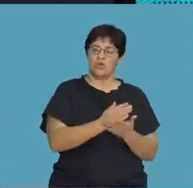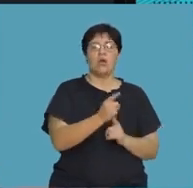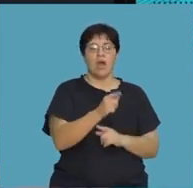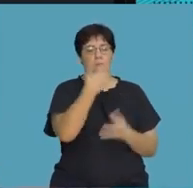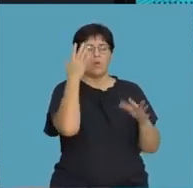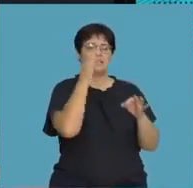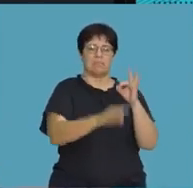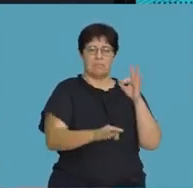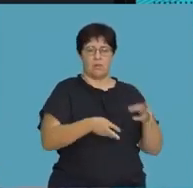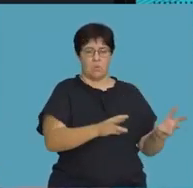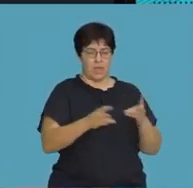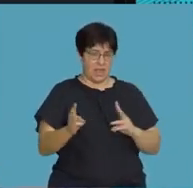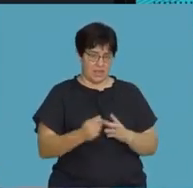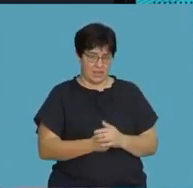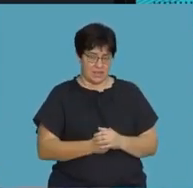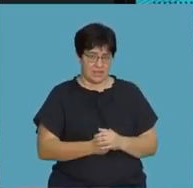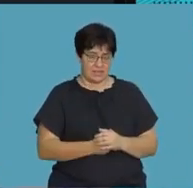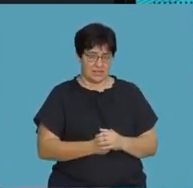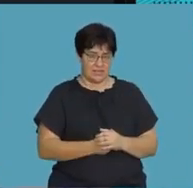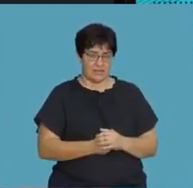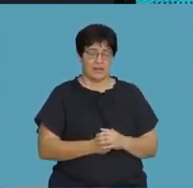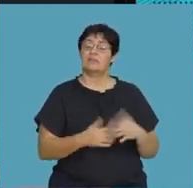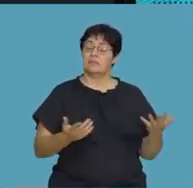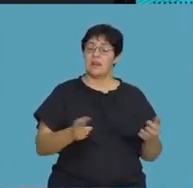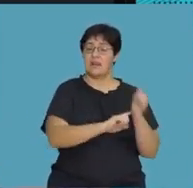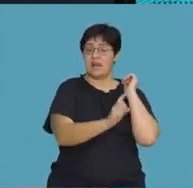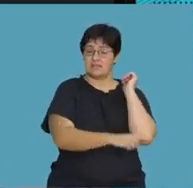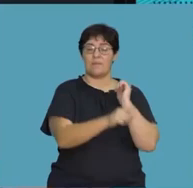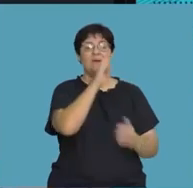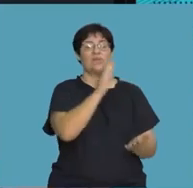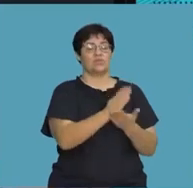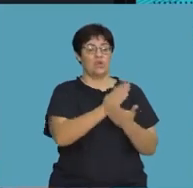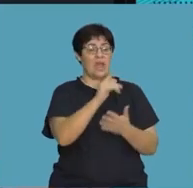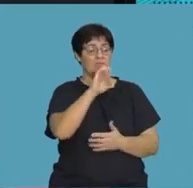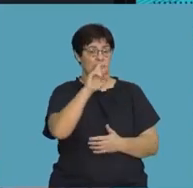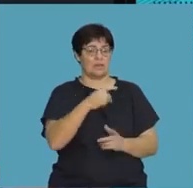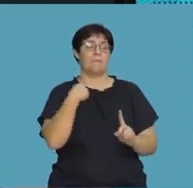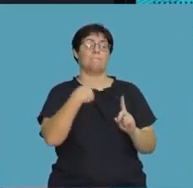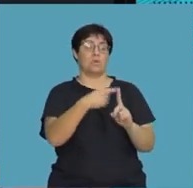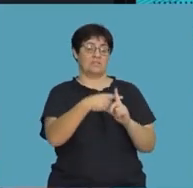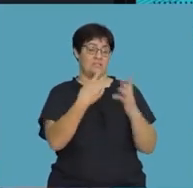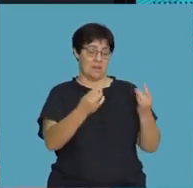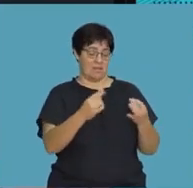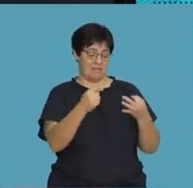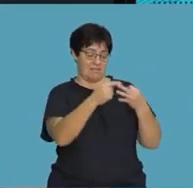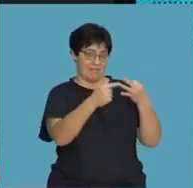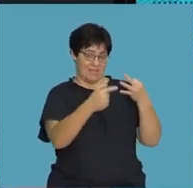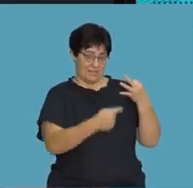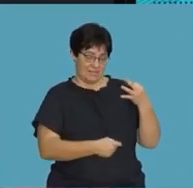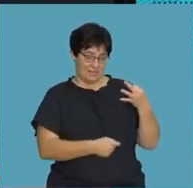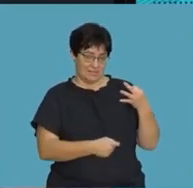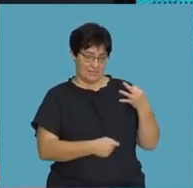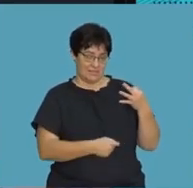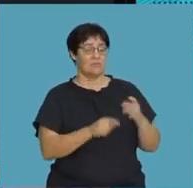exponents are in the simplest form that they can ever be in. Lastly, make sure that your exponents are positive numbers